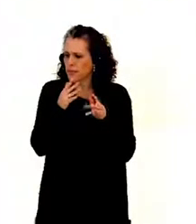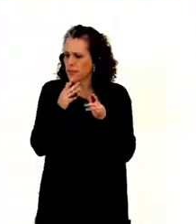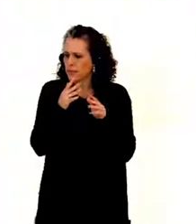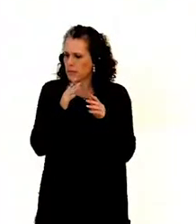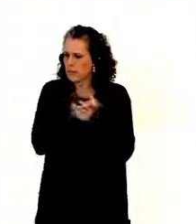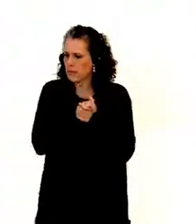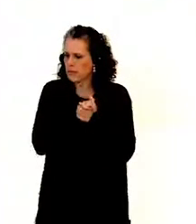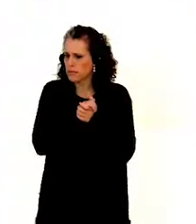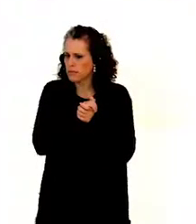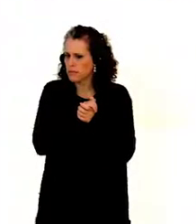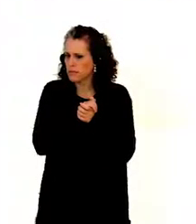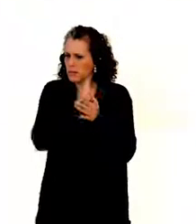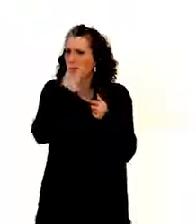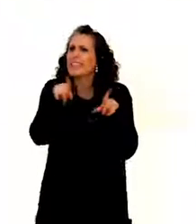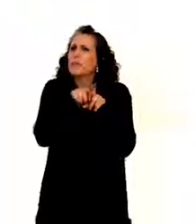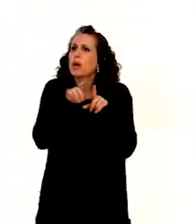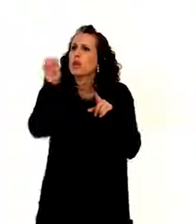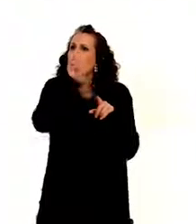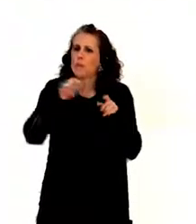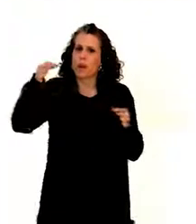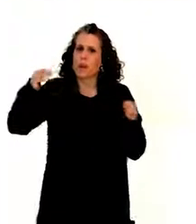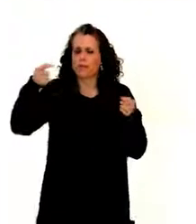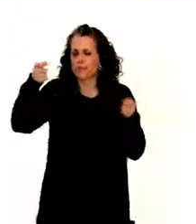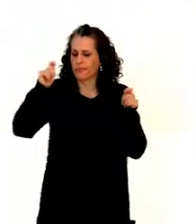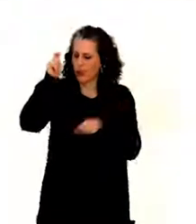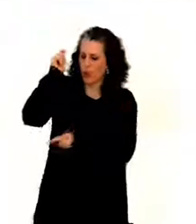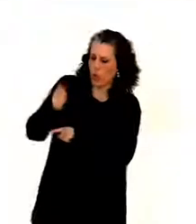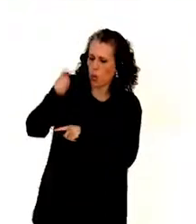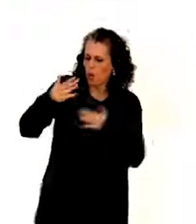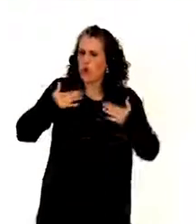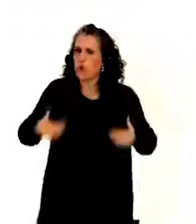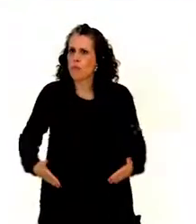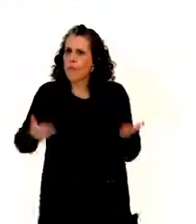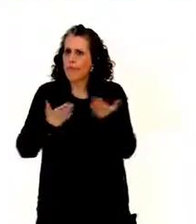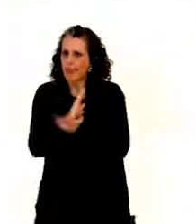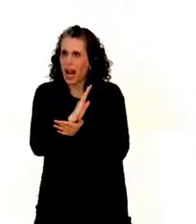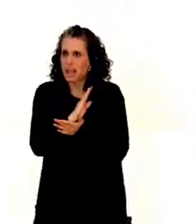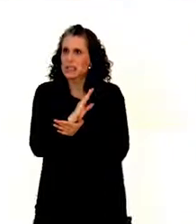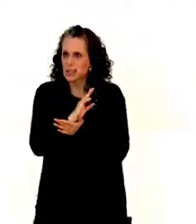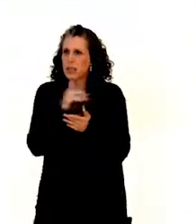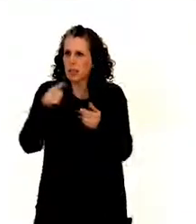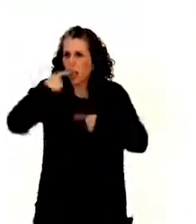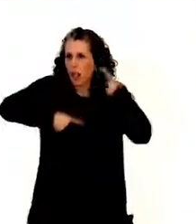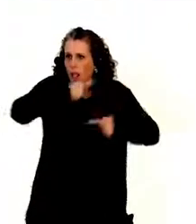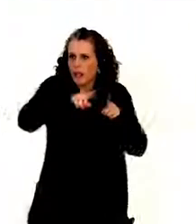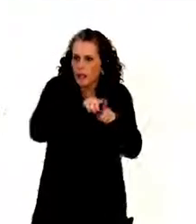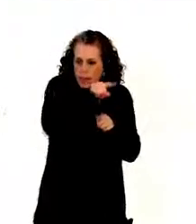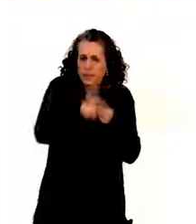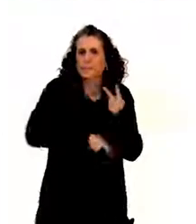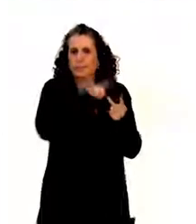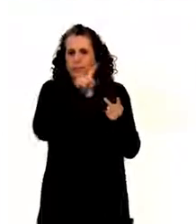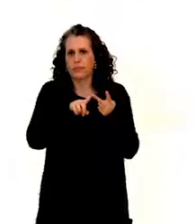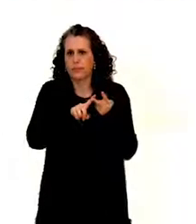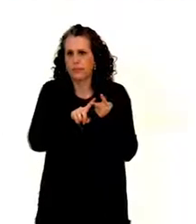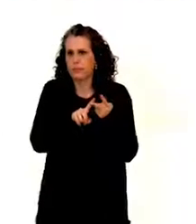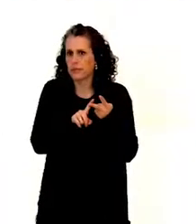cases in the jurisprudence of European Court of Human Rights. Then, we do have also participation in